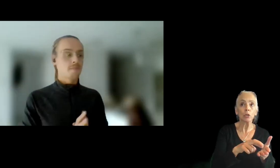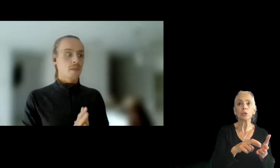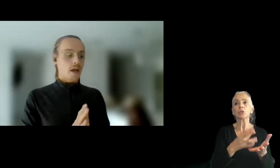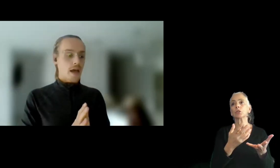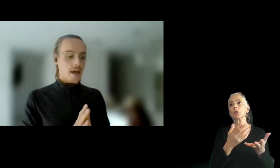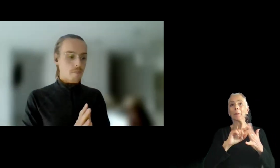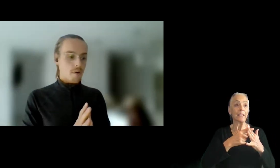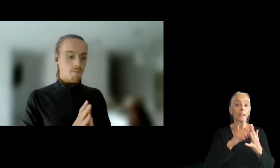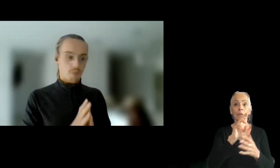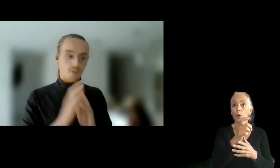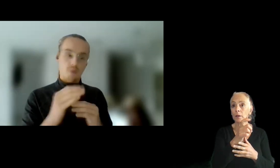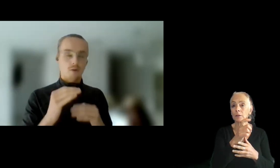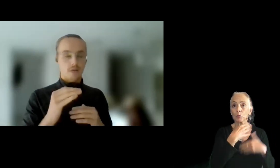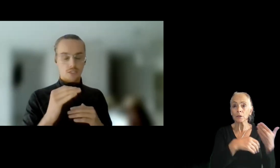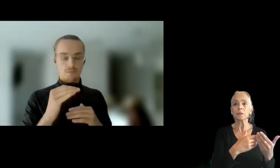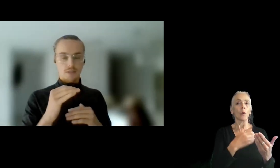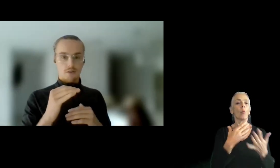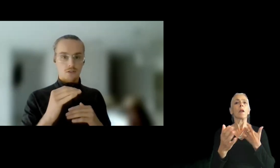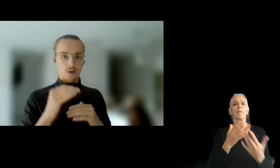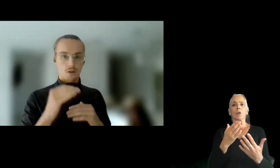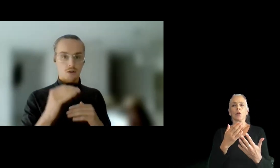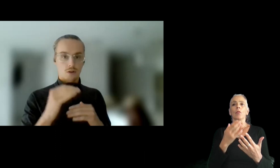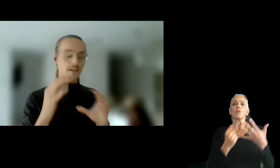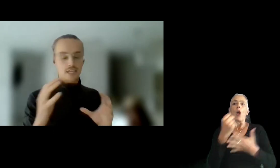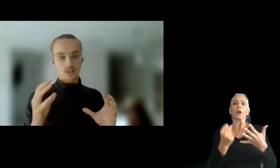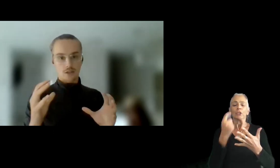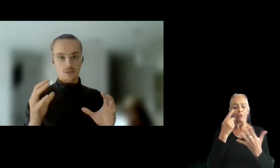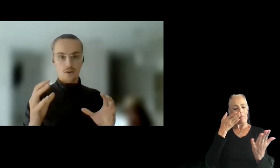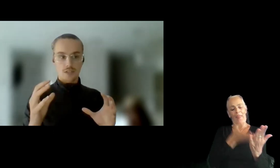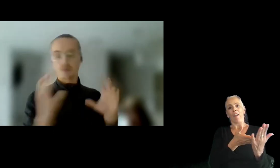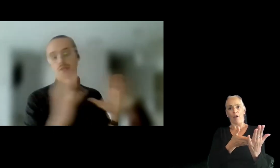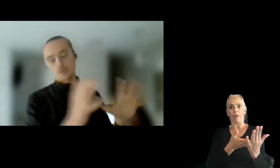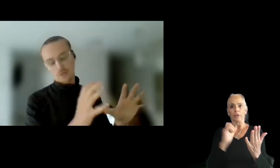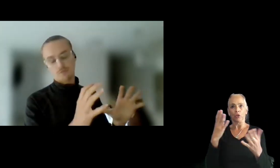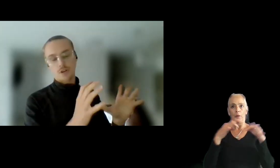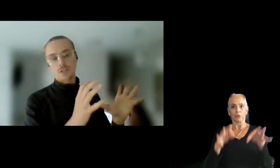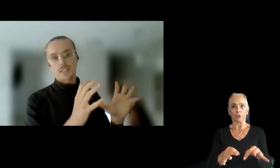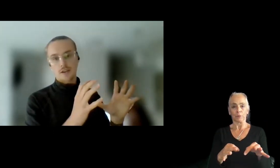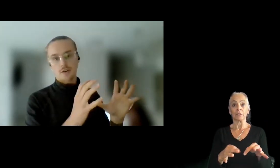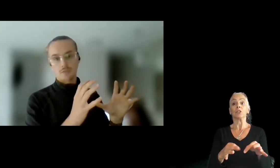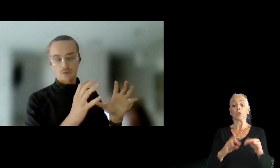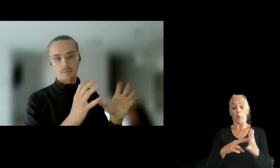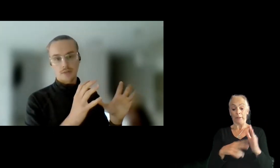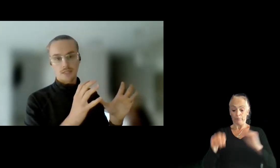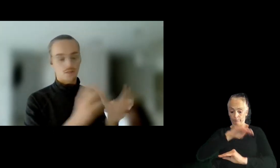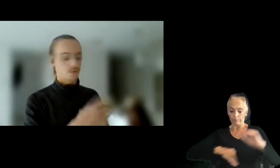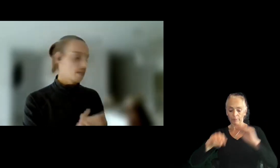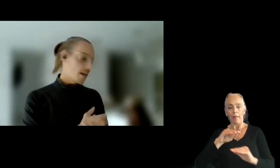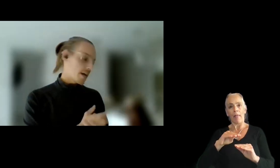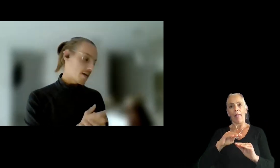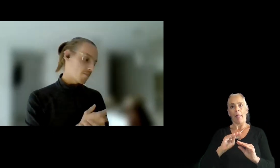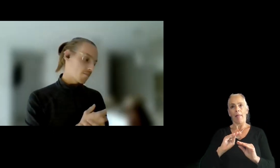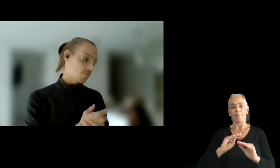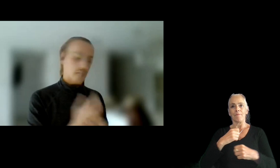be. But those priorities should be there at the top. kind of take a look at those and put those front and center of who you're applying to.